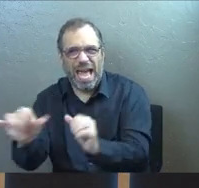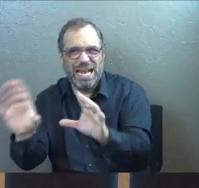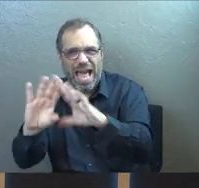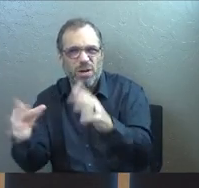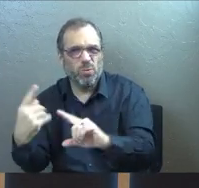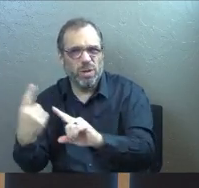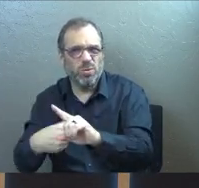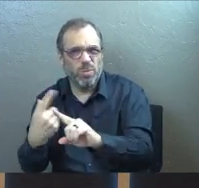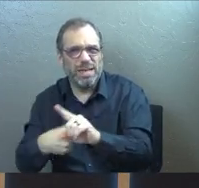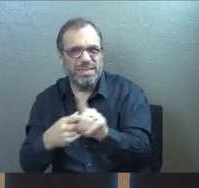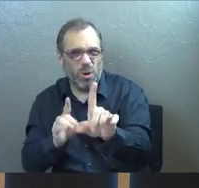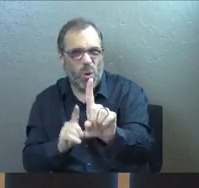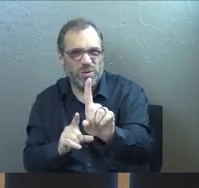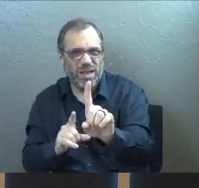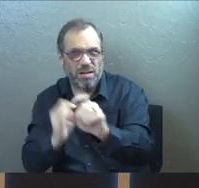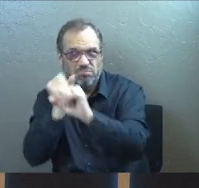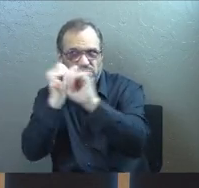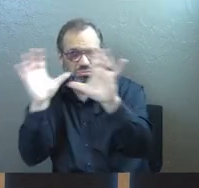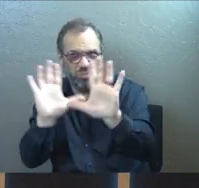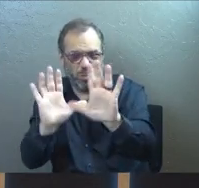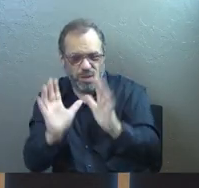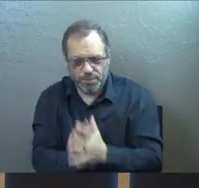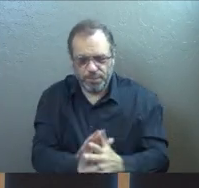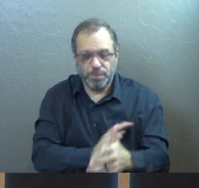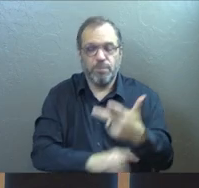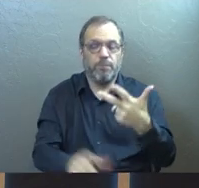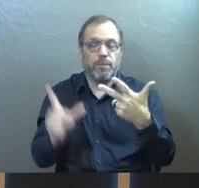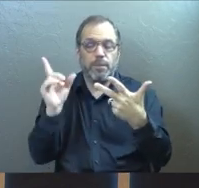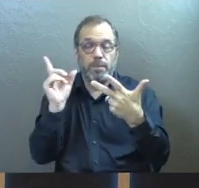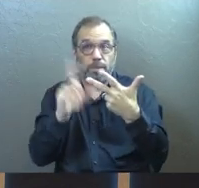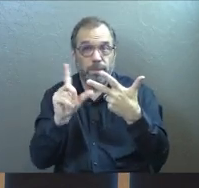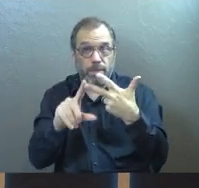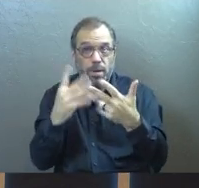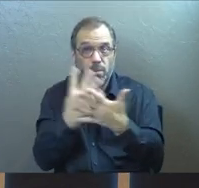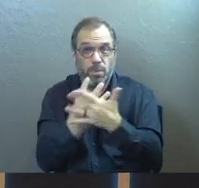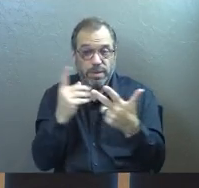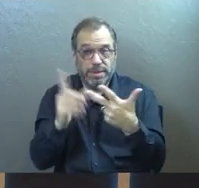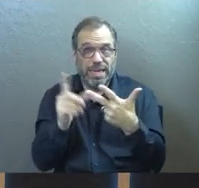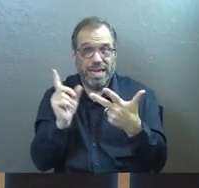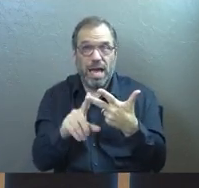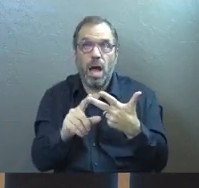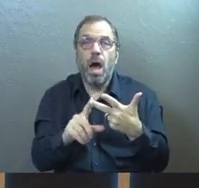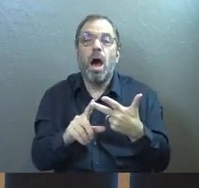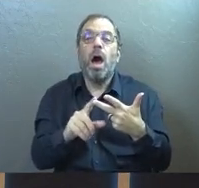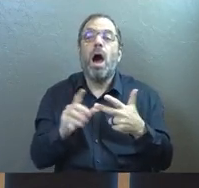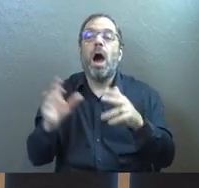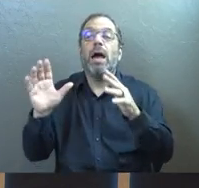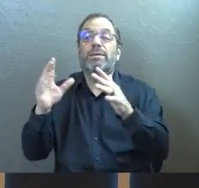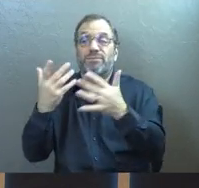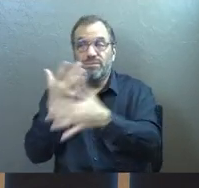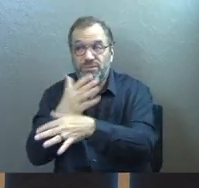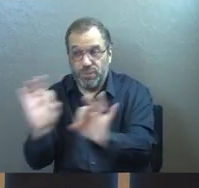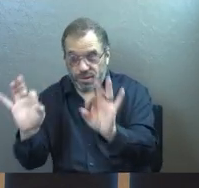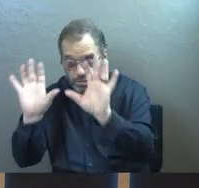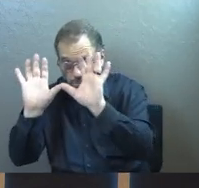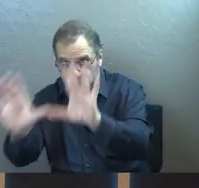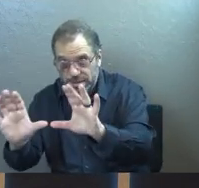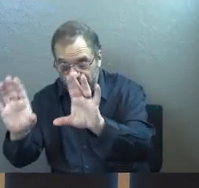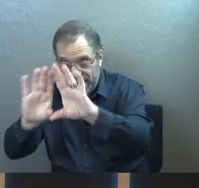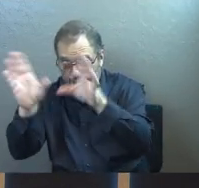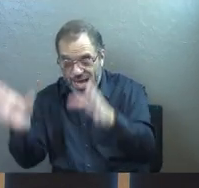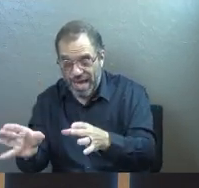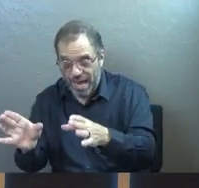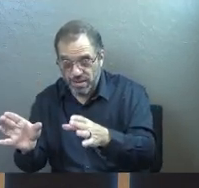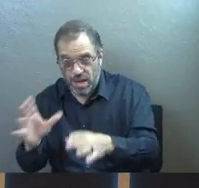in. And I'll describe that to you in just a second. The third time that he was imprisoned, he had actually gotten free from his house arrest and he got